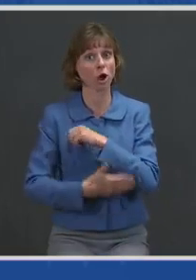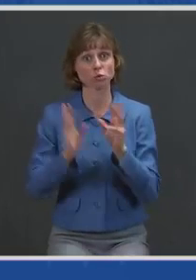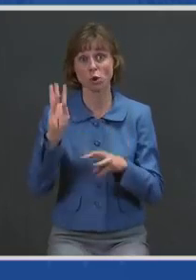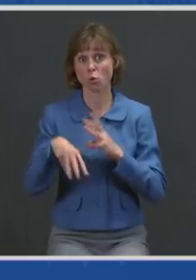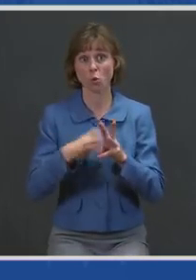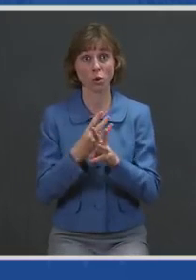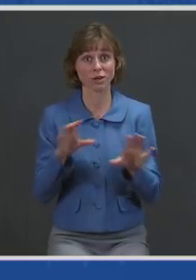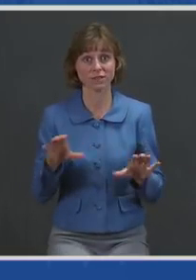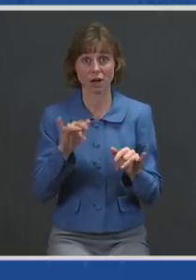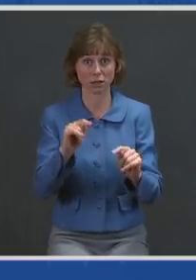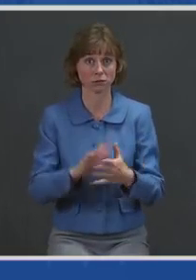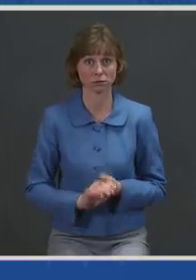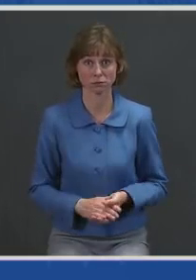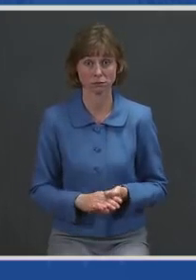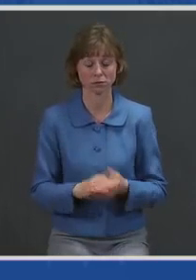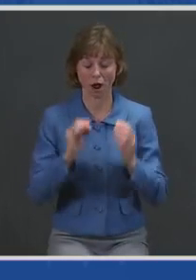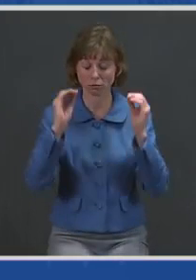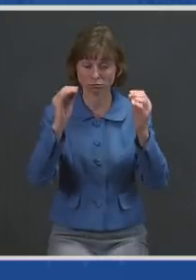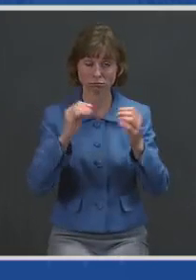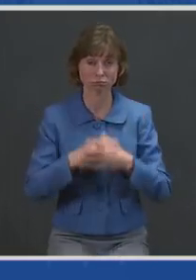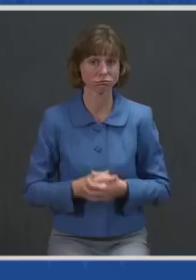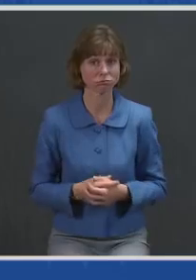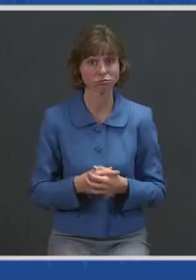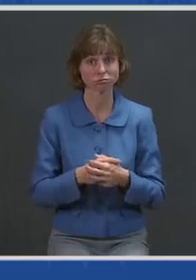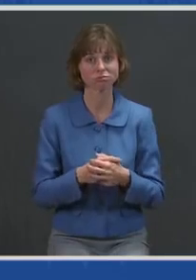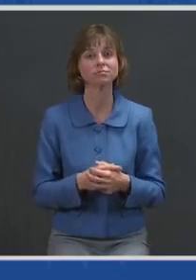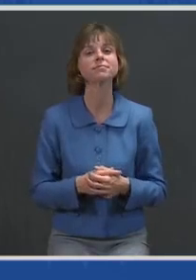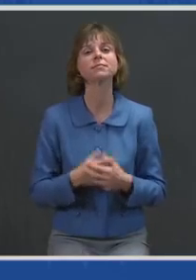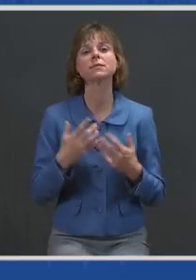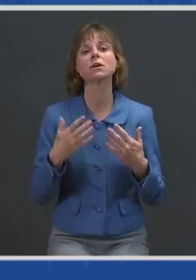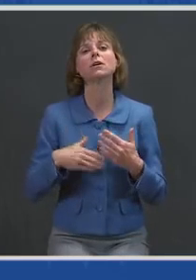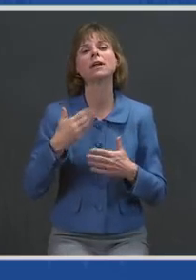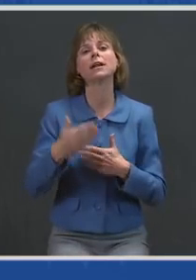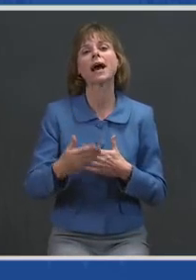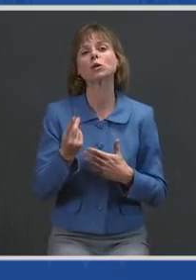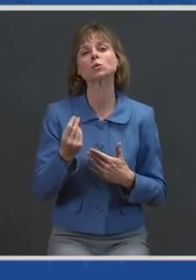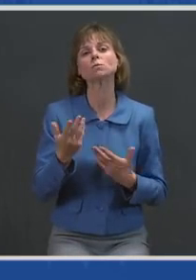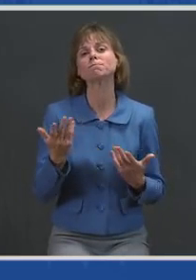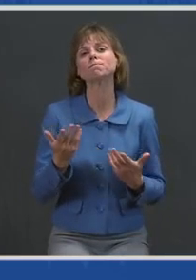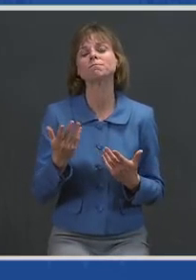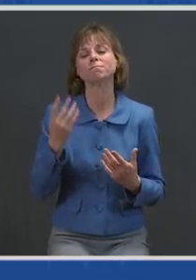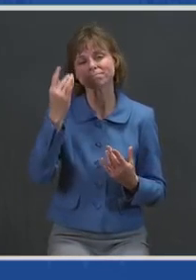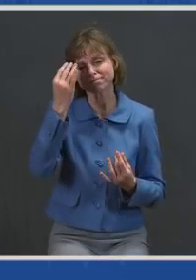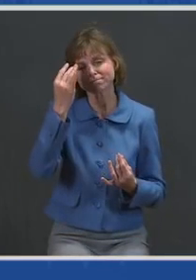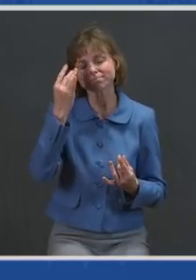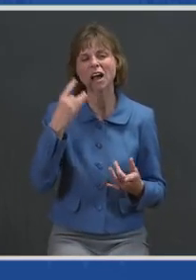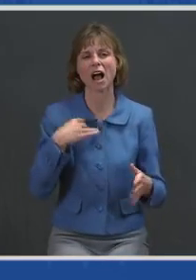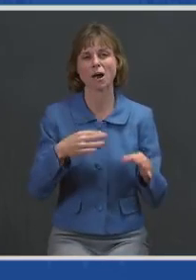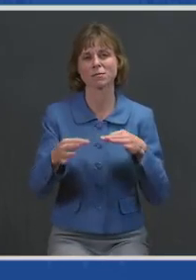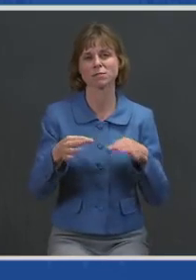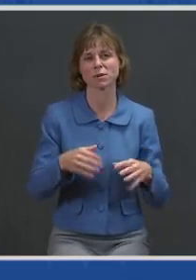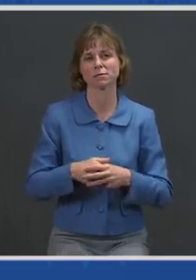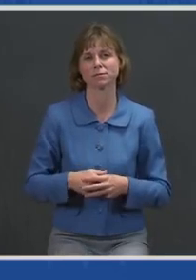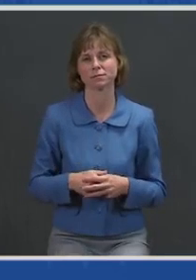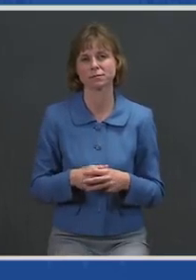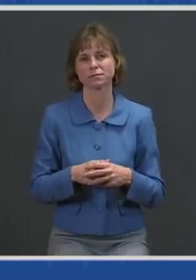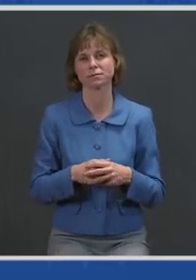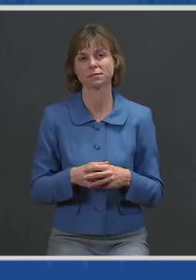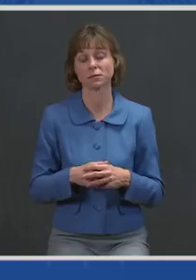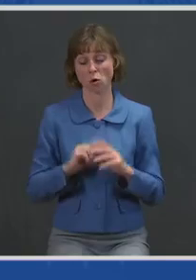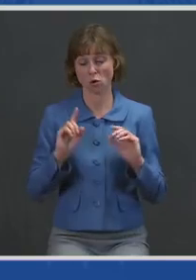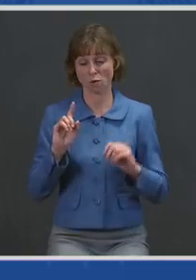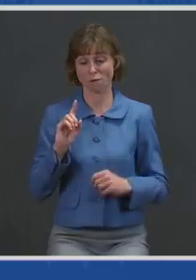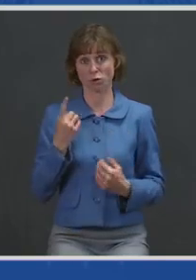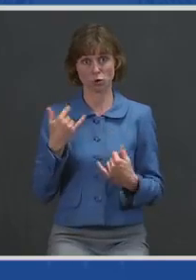None. And I want to talk about the next steps we're thinking about. First, tonight, I'm